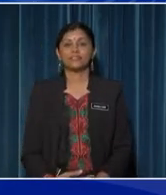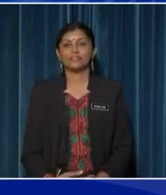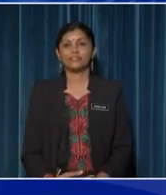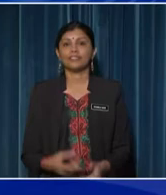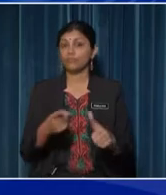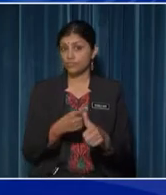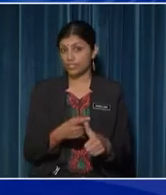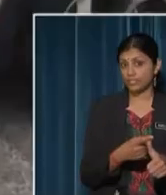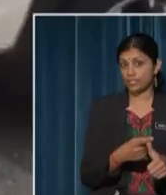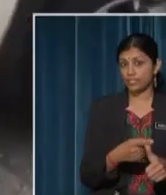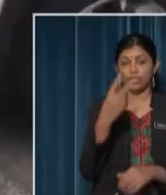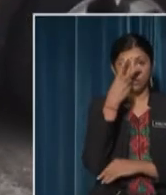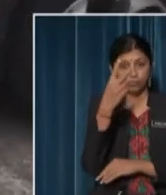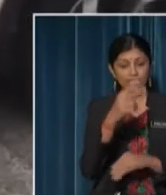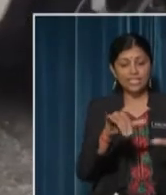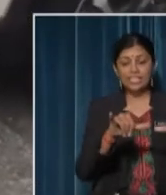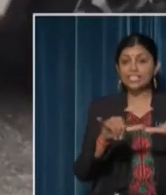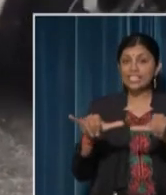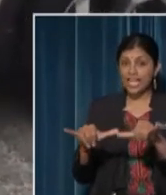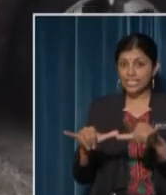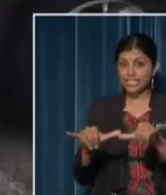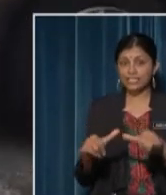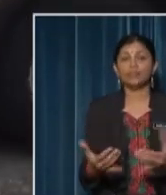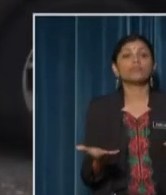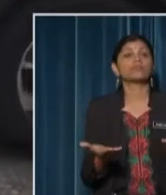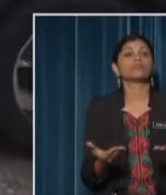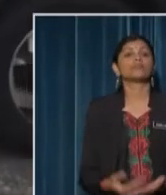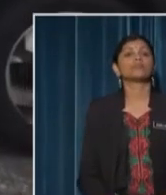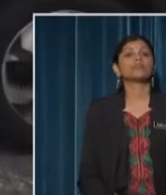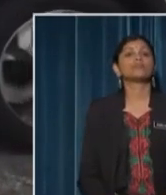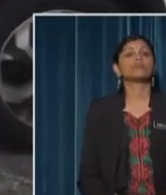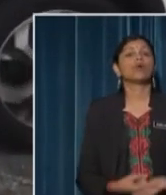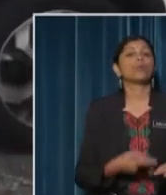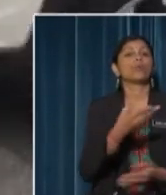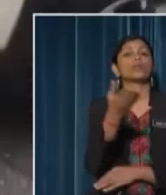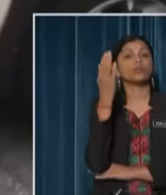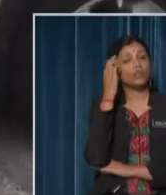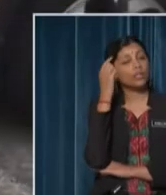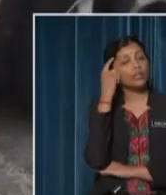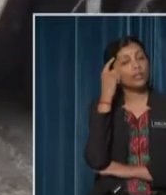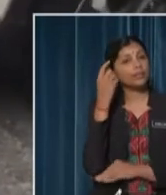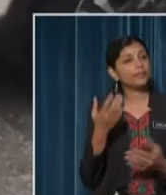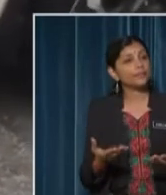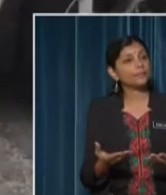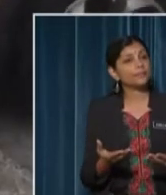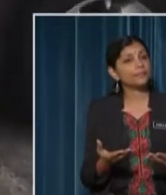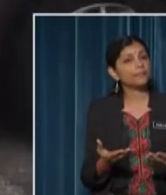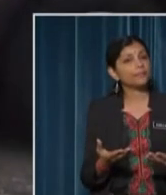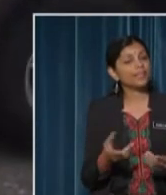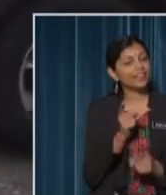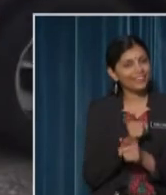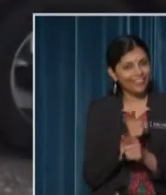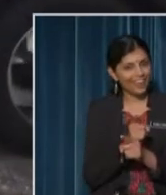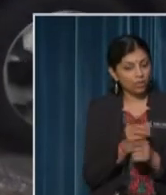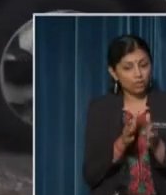First, let's look at the size of the car What do you think? Yes,